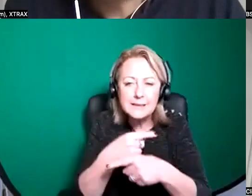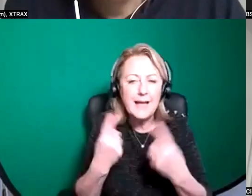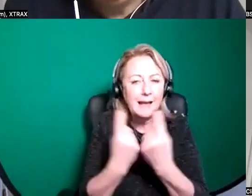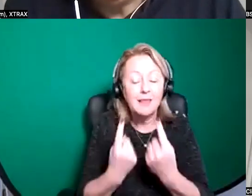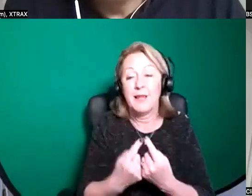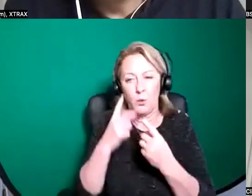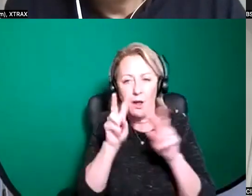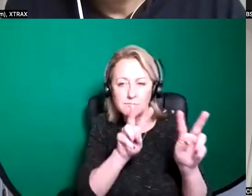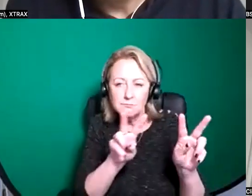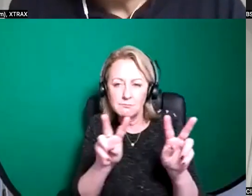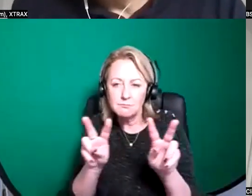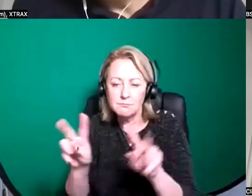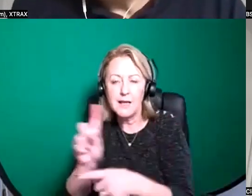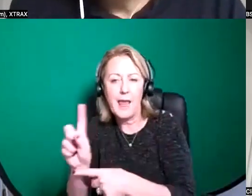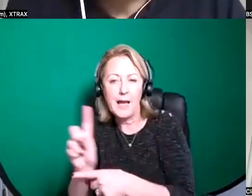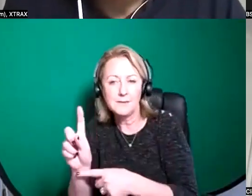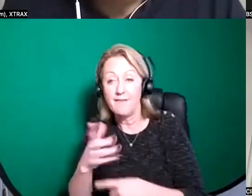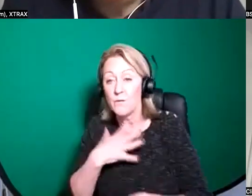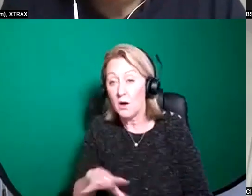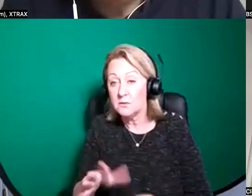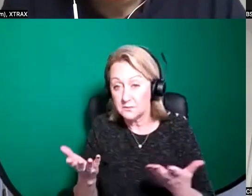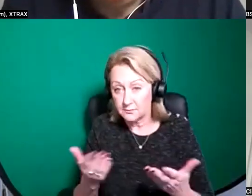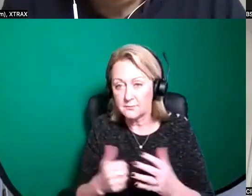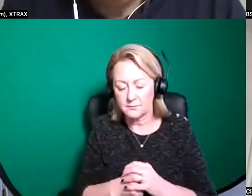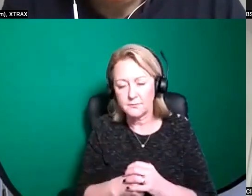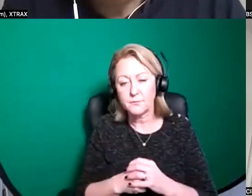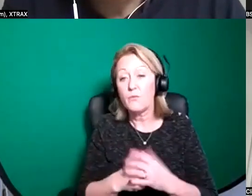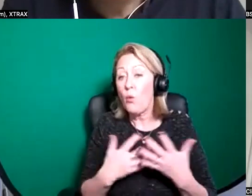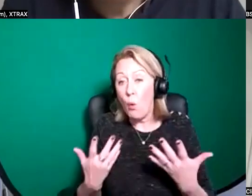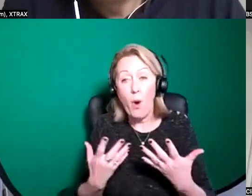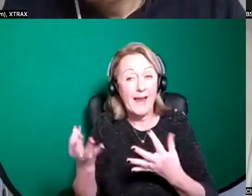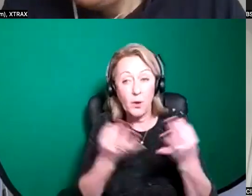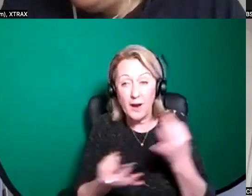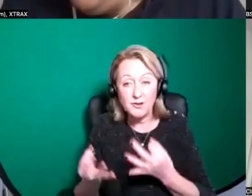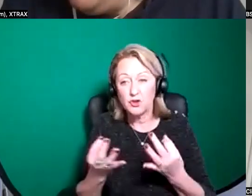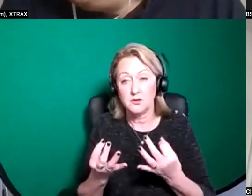and review uh any of the kind of questions or any of the answers